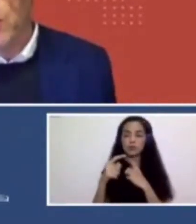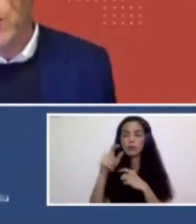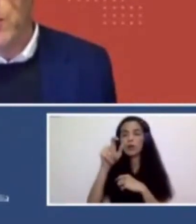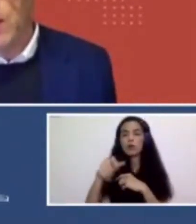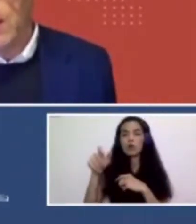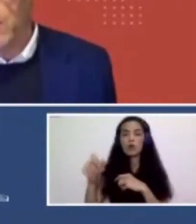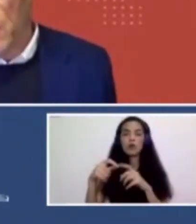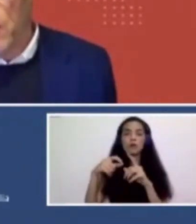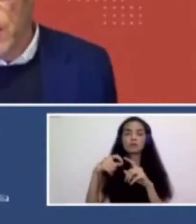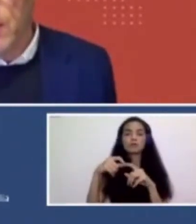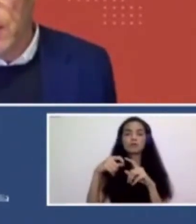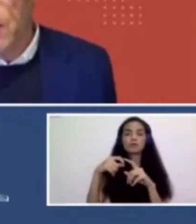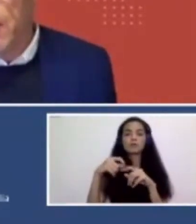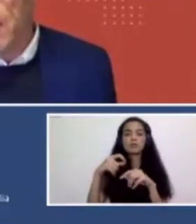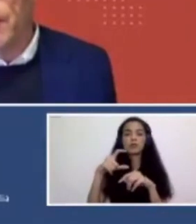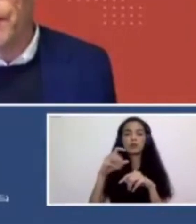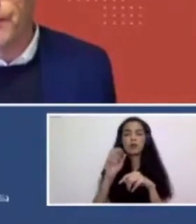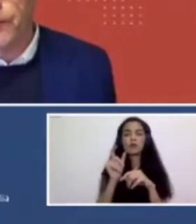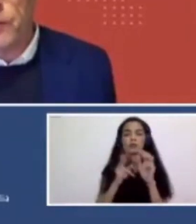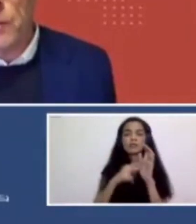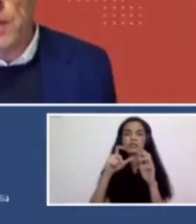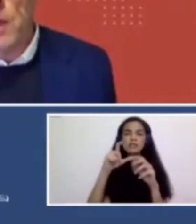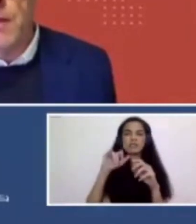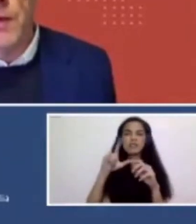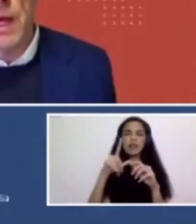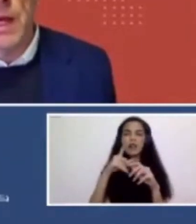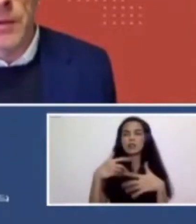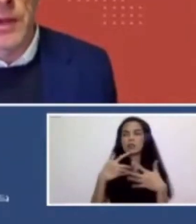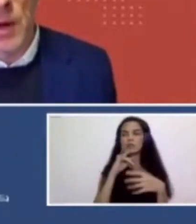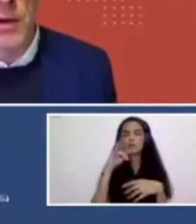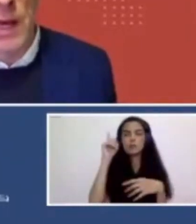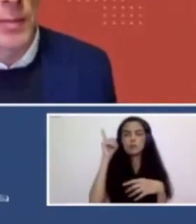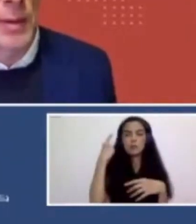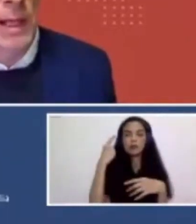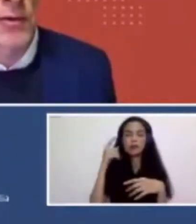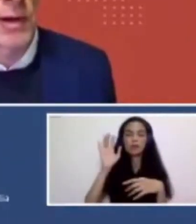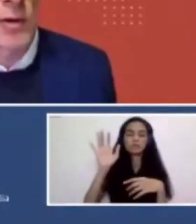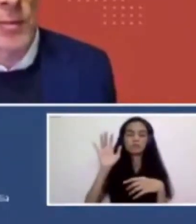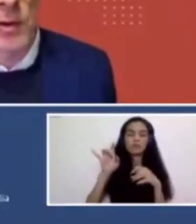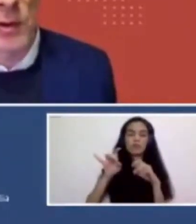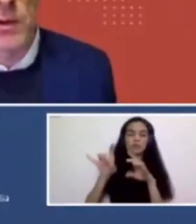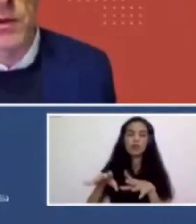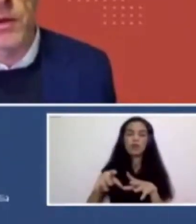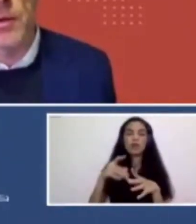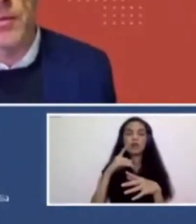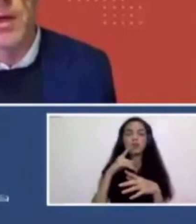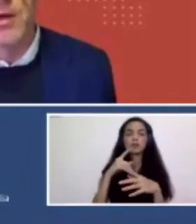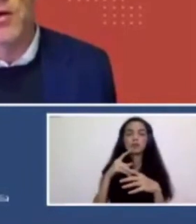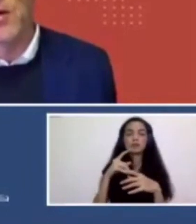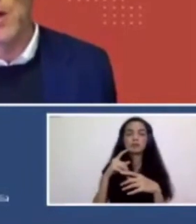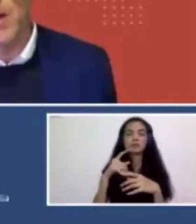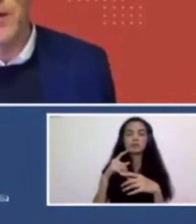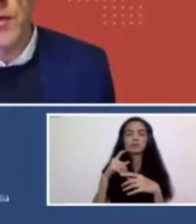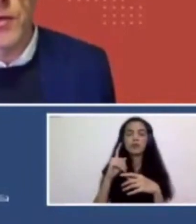when you get into those areas, um, it's very, you know, they might not have a public art strategy or might not care. so some